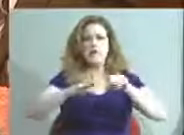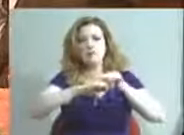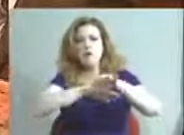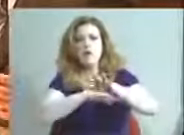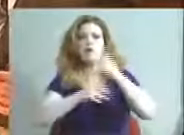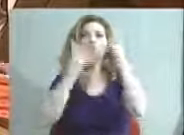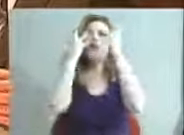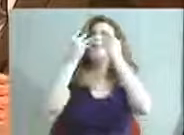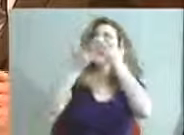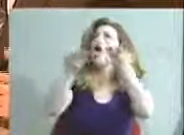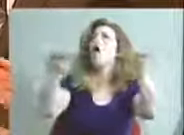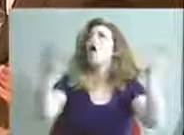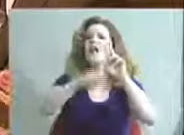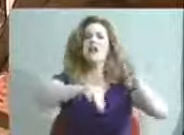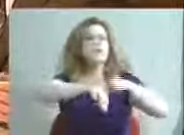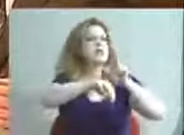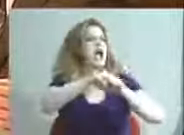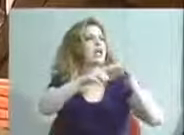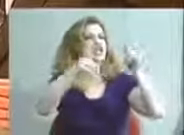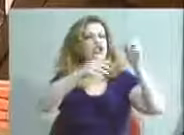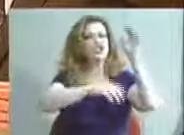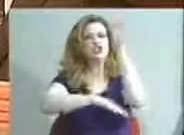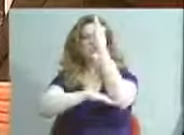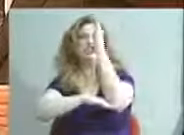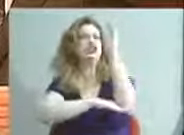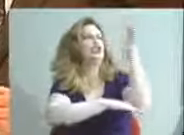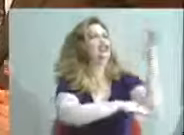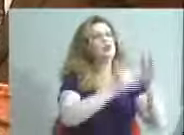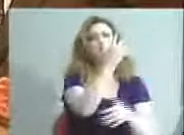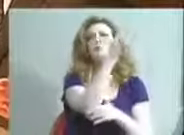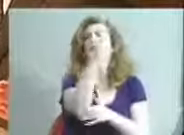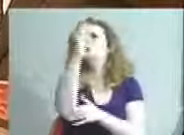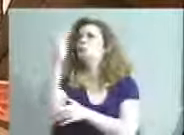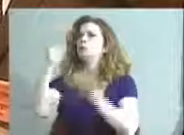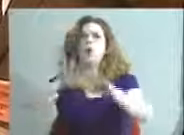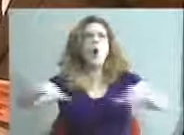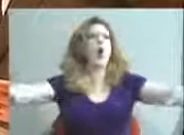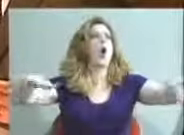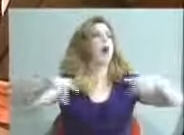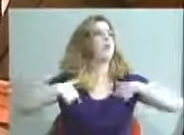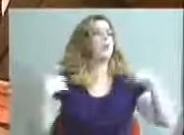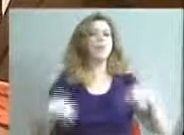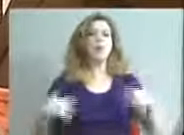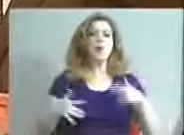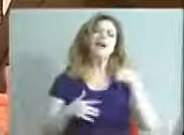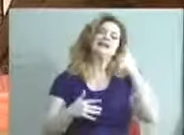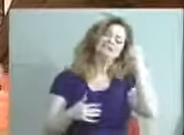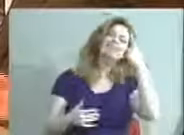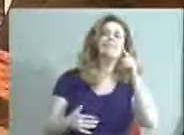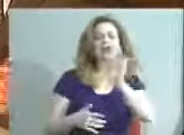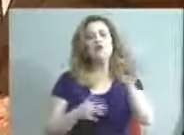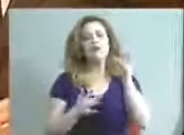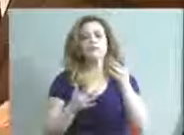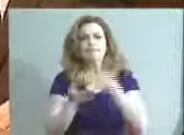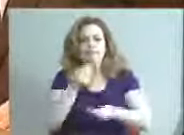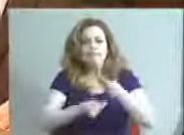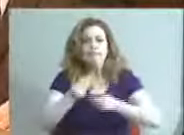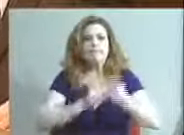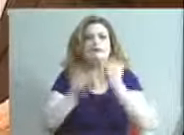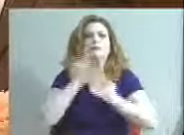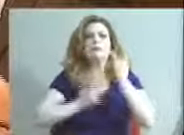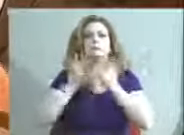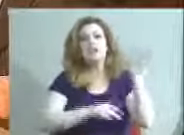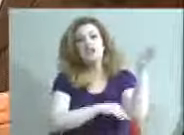to school, they see the beauty of nature, the beauty of these big trees that grow around here. And right now we get it. mean, y'all's budget is tight and trees sometimes are,